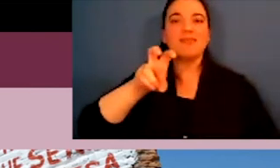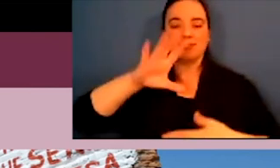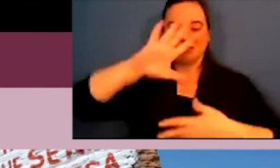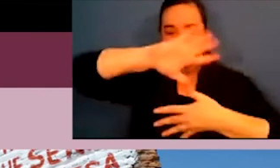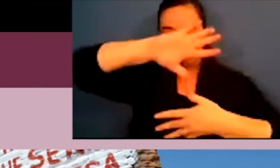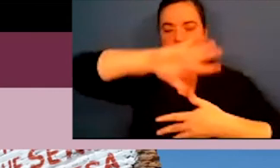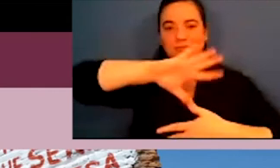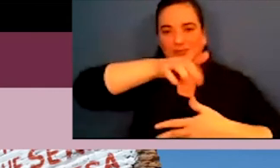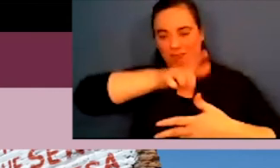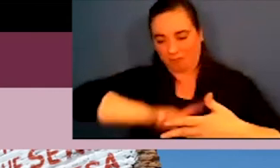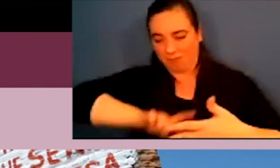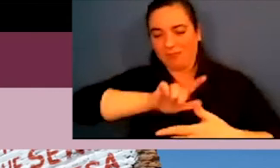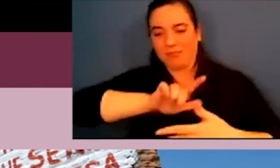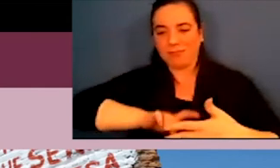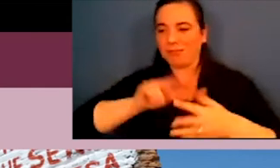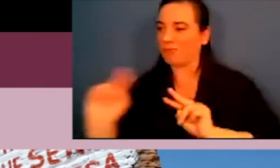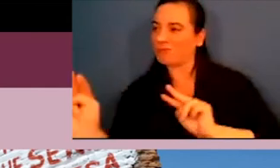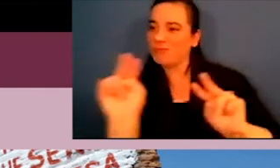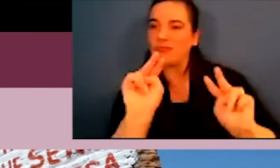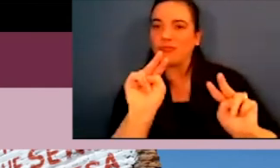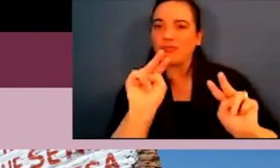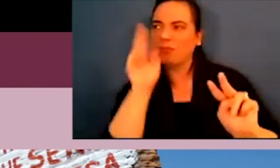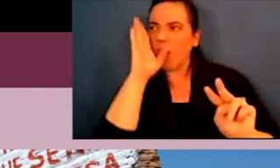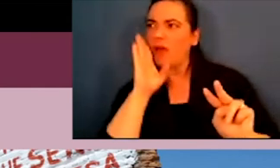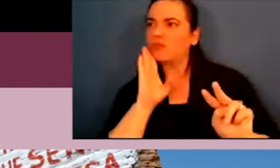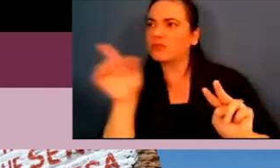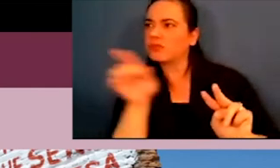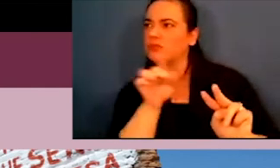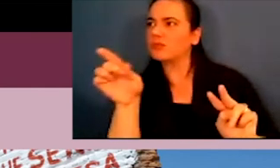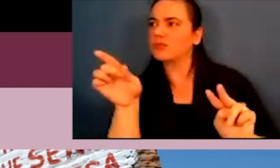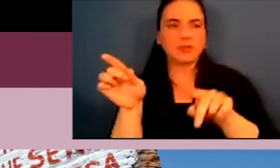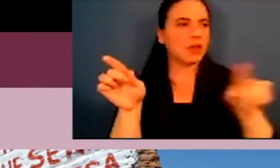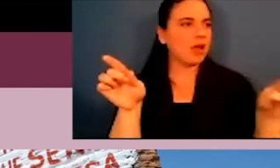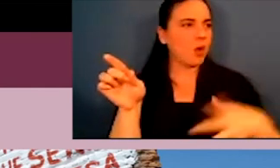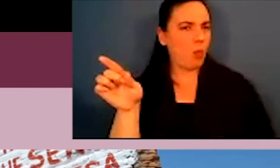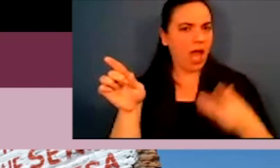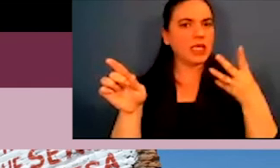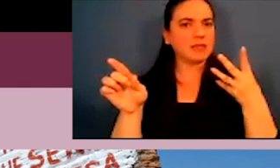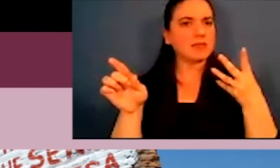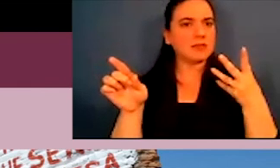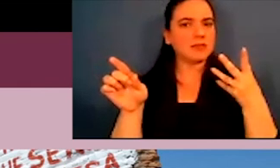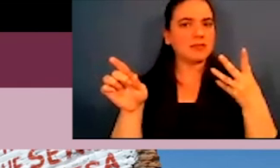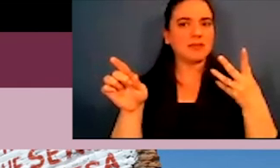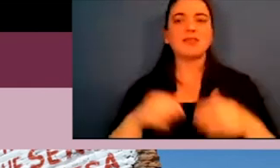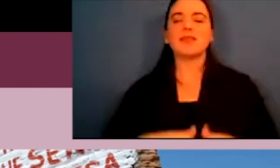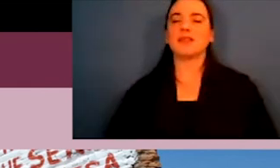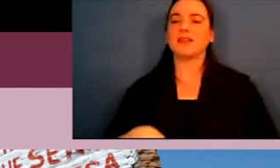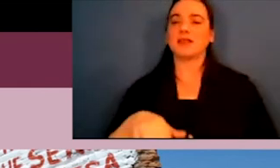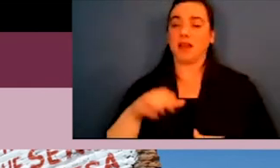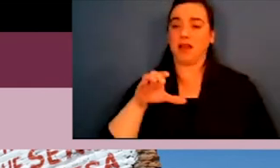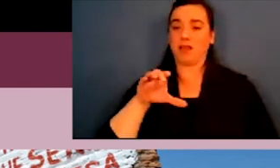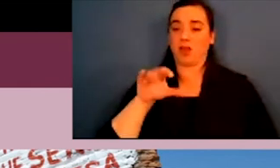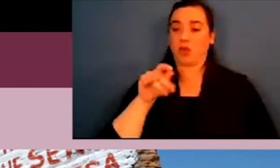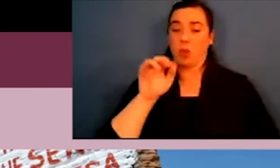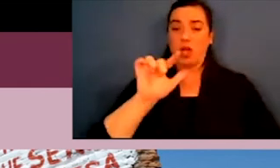uh, the non, non-indigenous people. Um, there are a lot of white Latin American people. And,